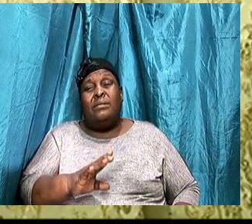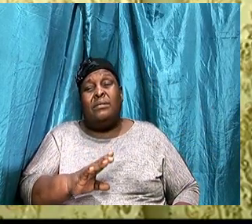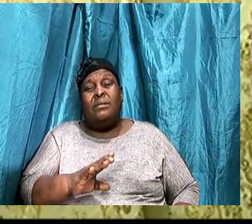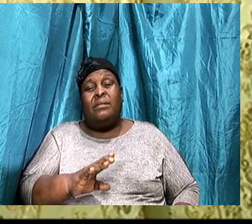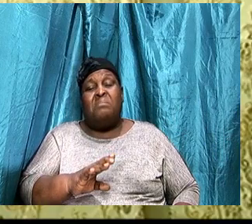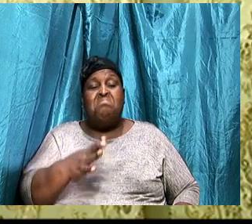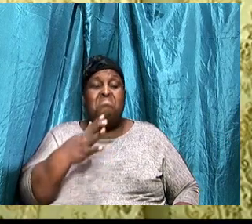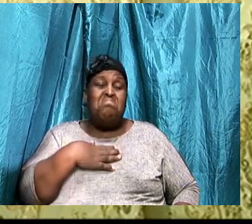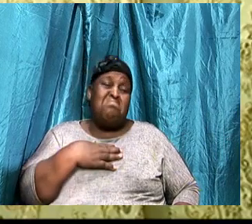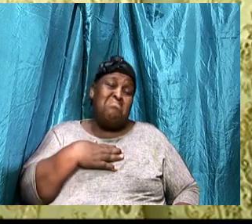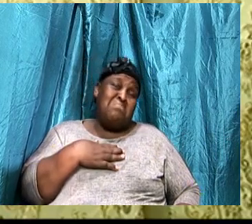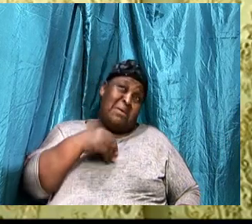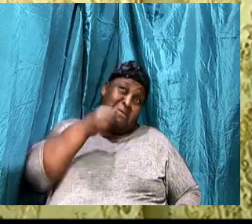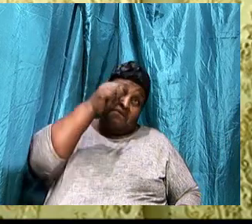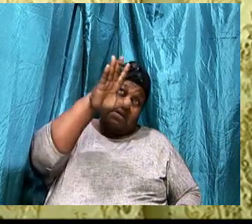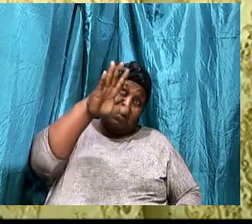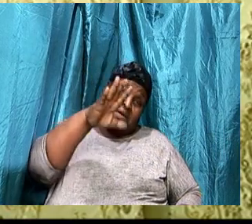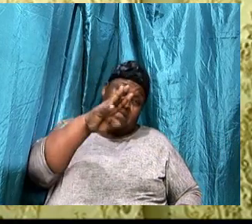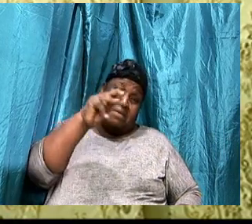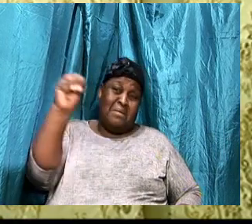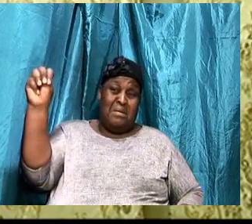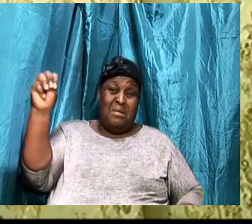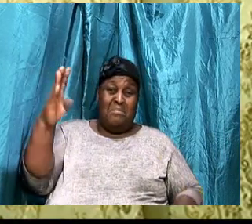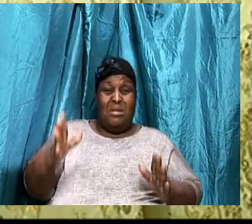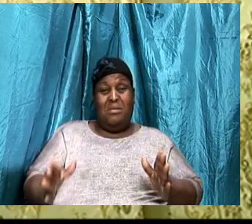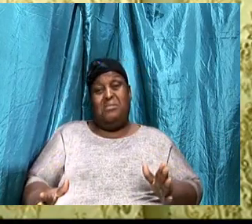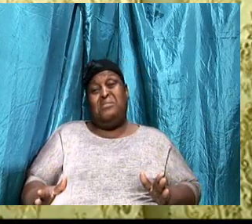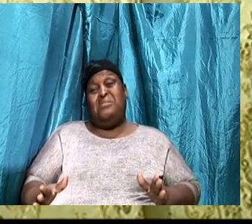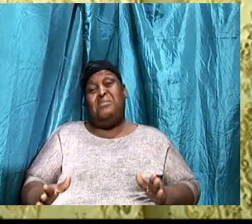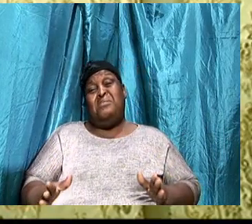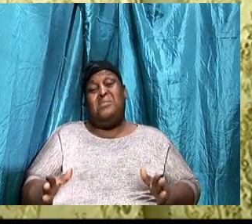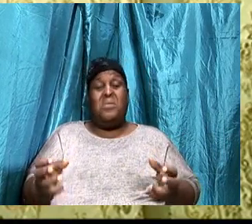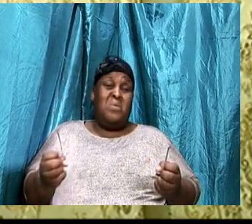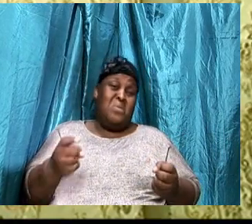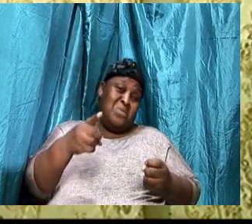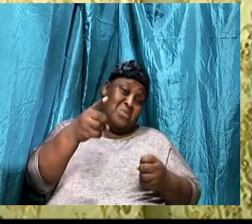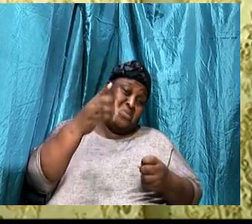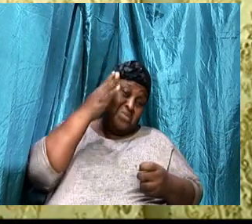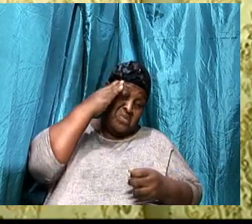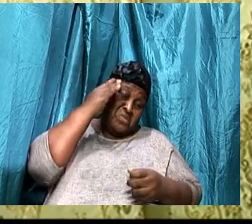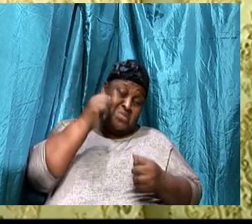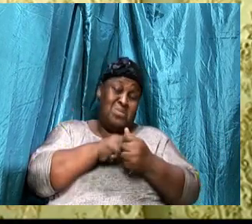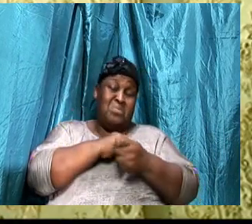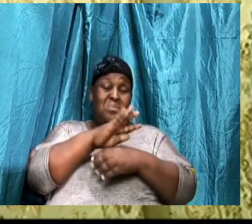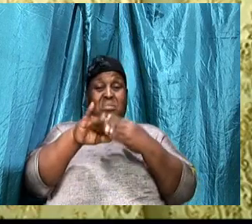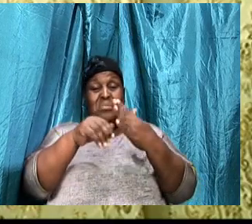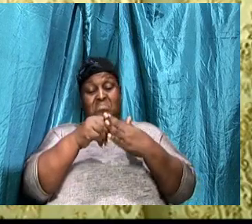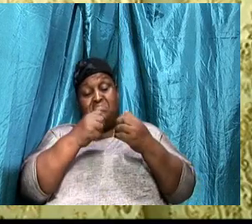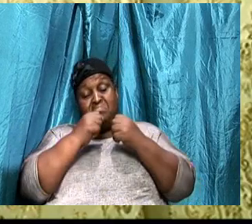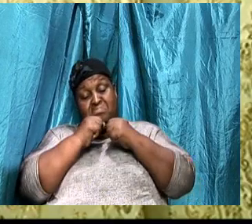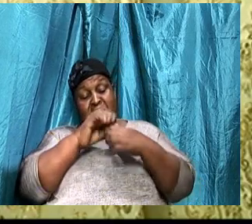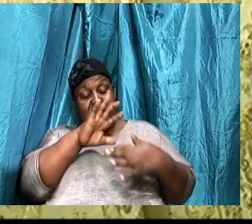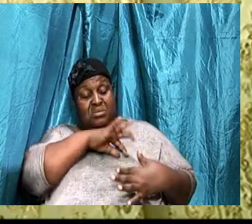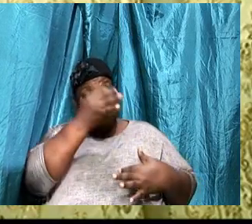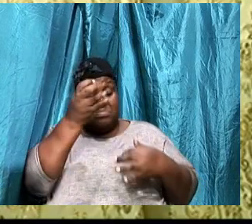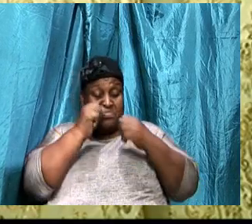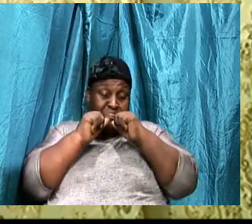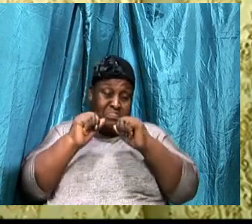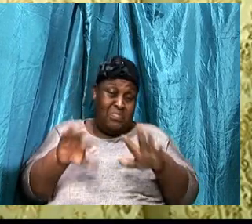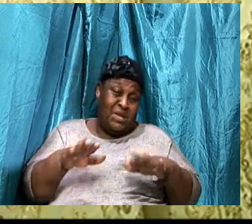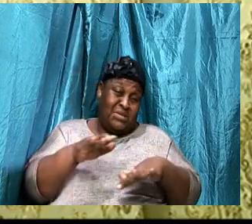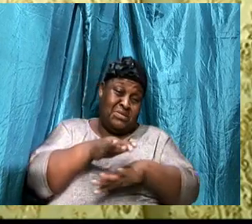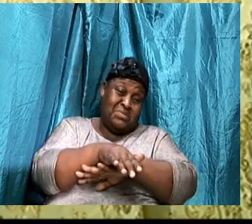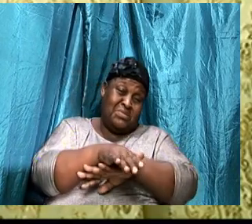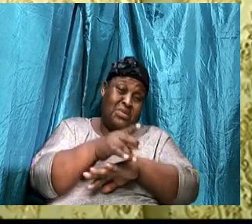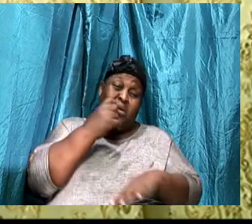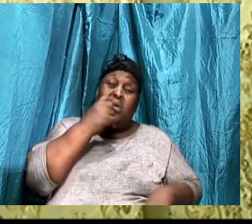My father is a millionaire, But I want to, To know that you are blessed, With all spiritual blessing, Tonight, Who